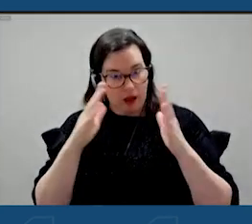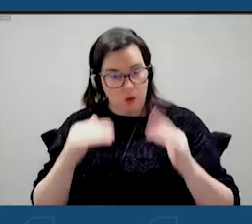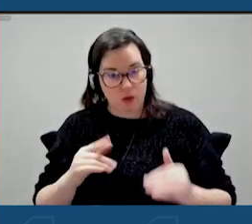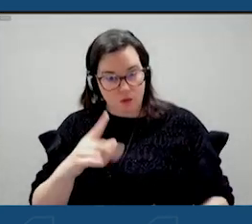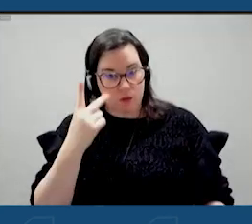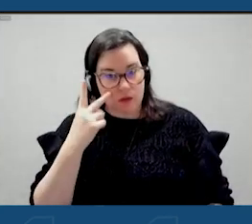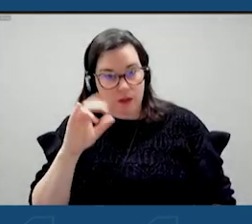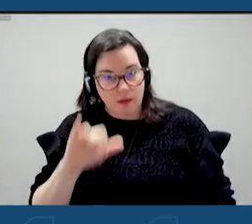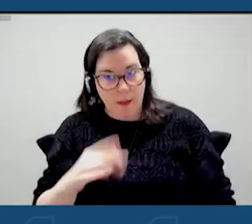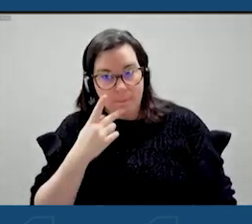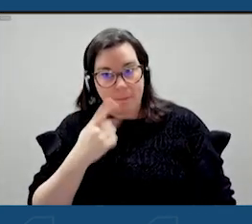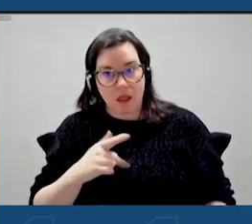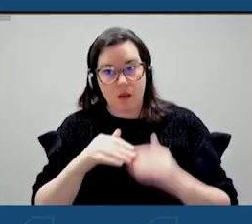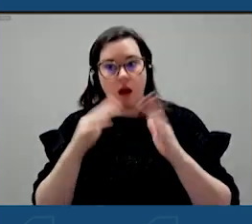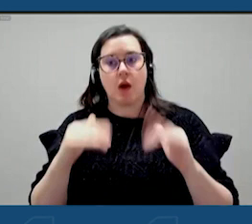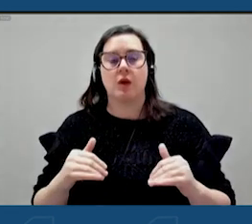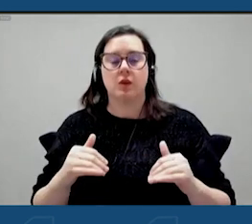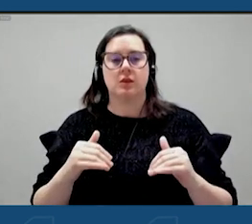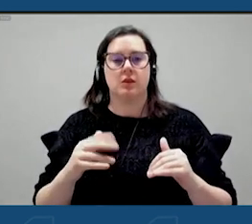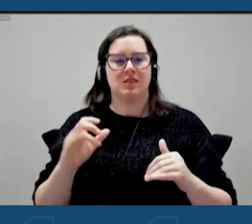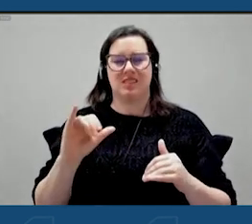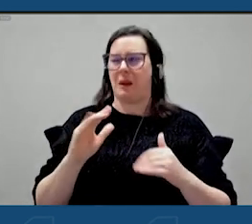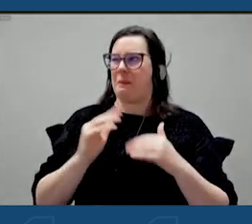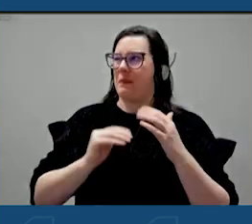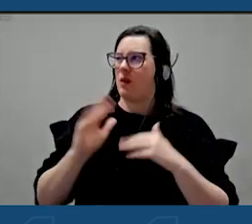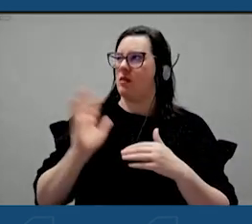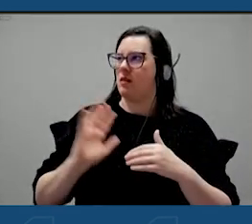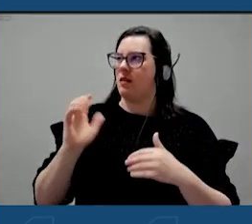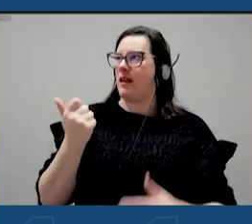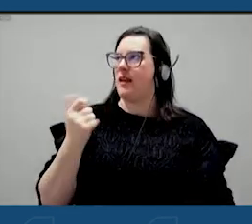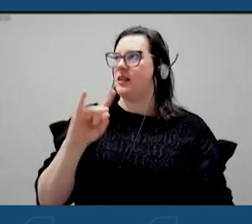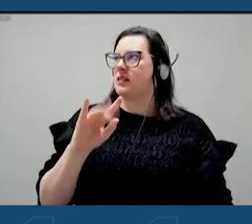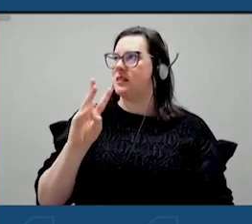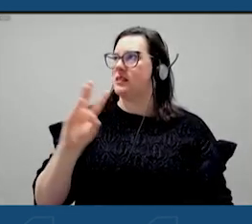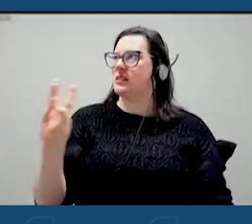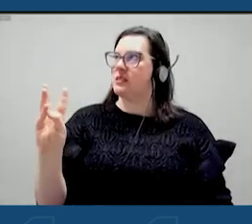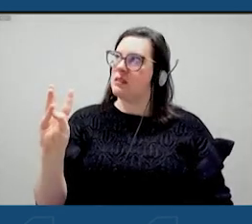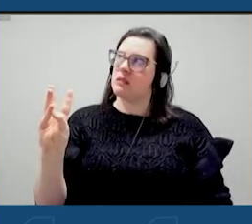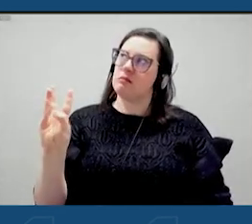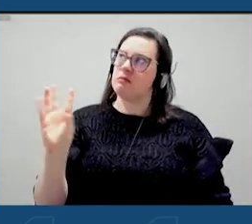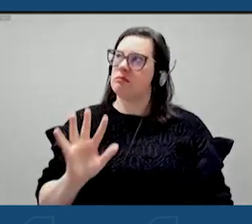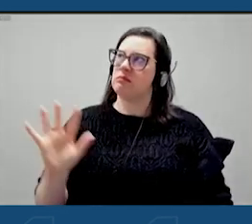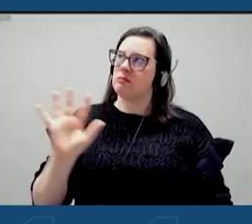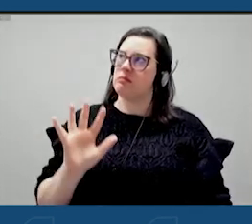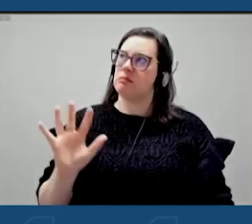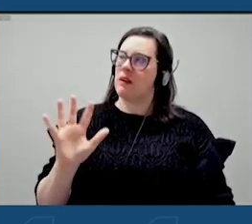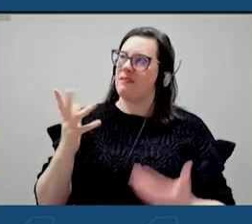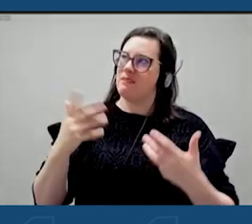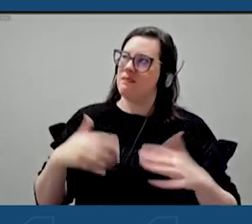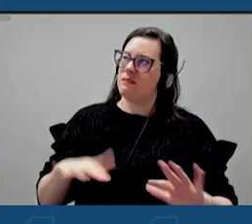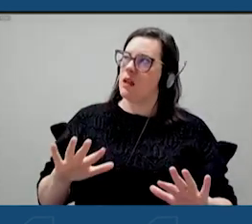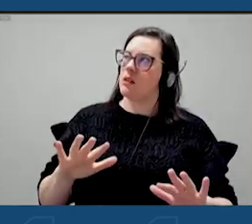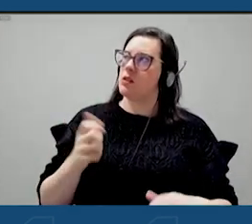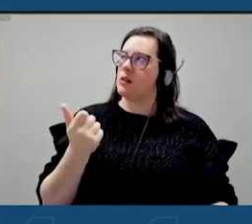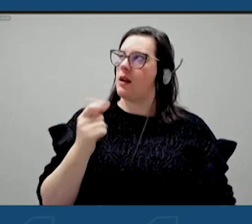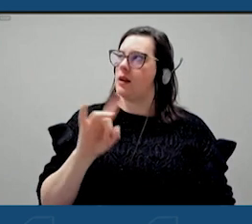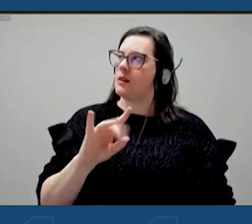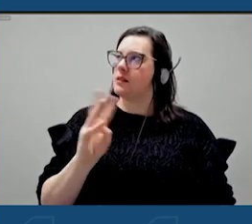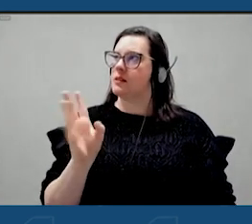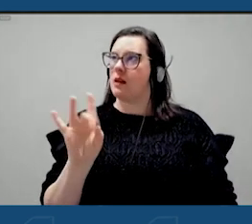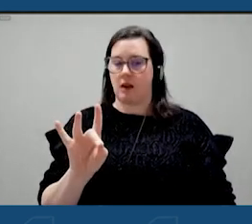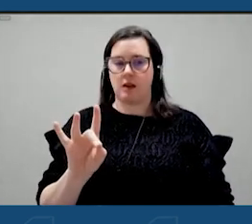That Pink House is, it's built in 1866 or something. Started then, done in 68. Uh, it's on the National